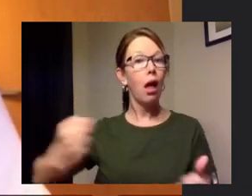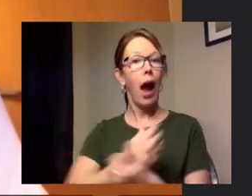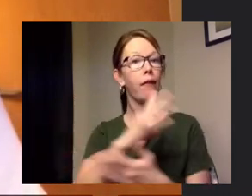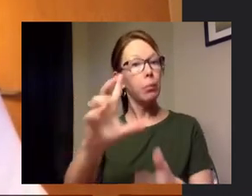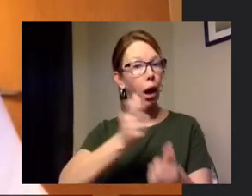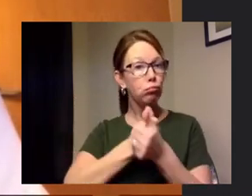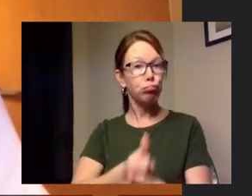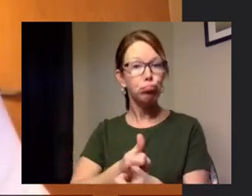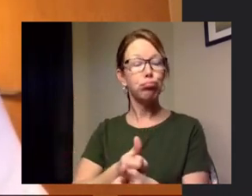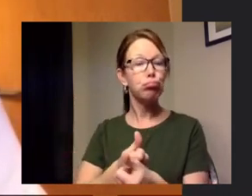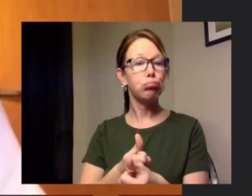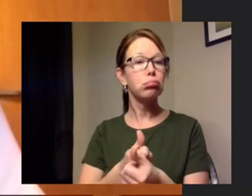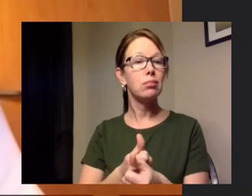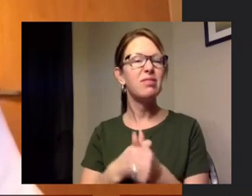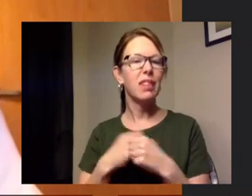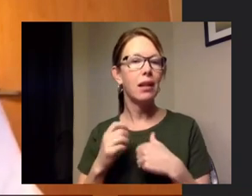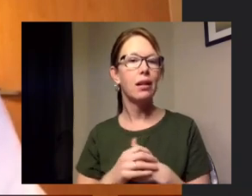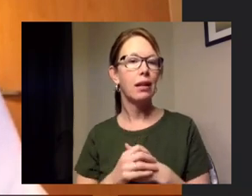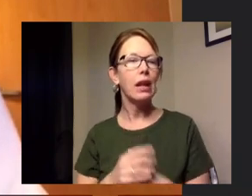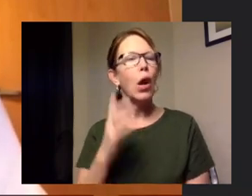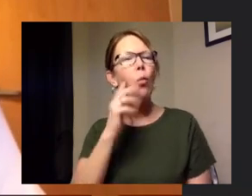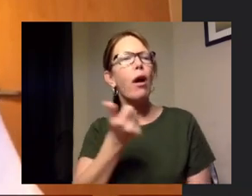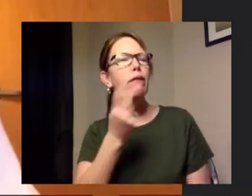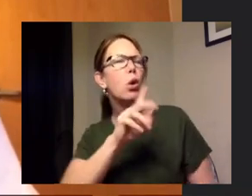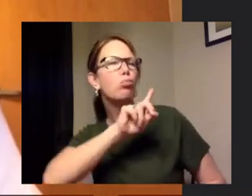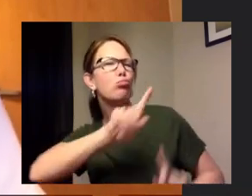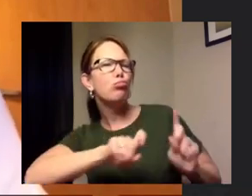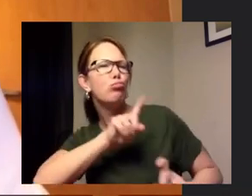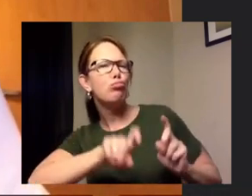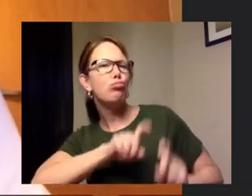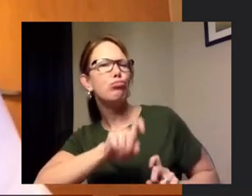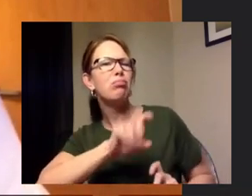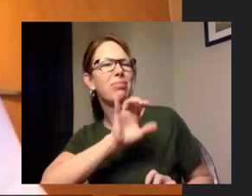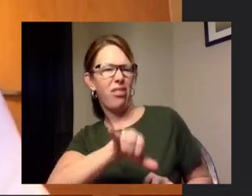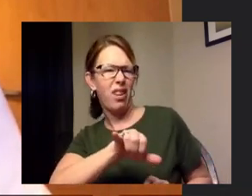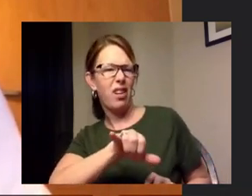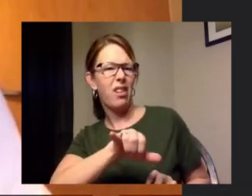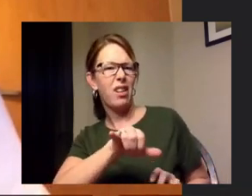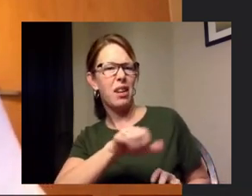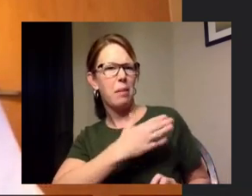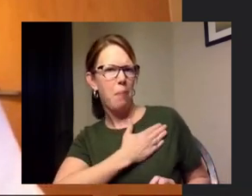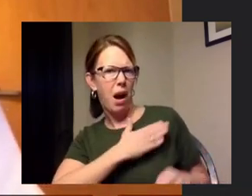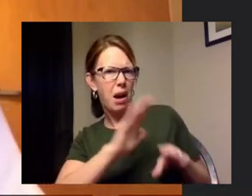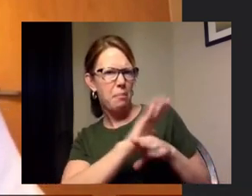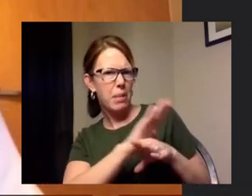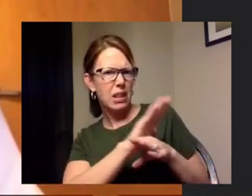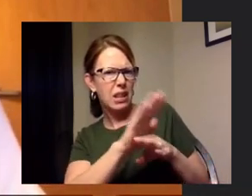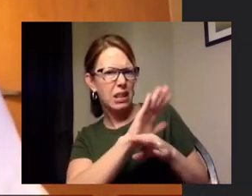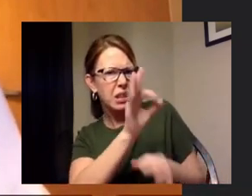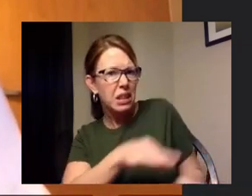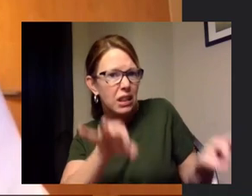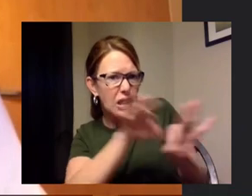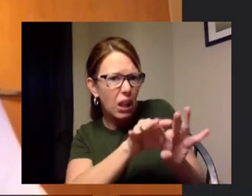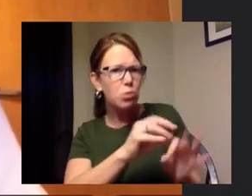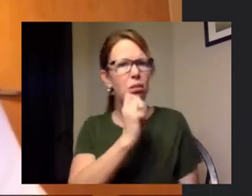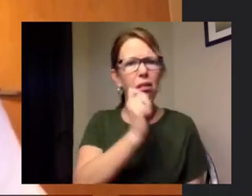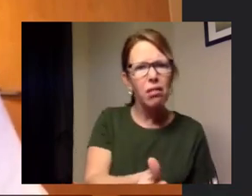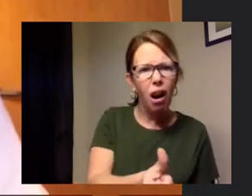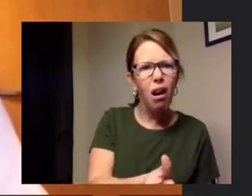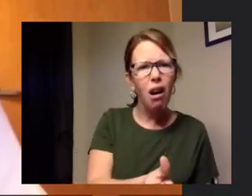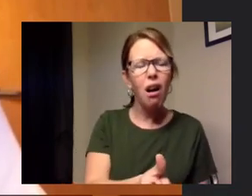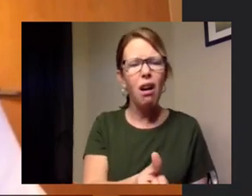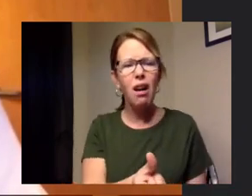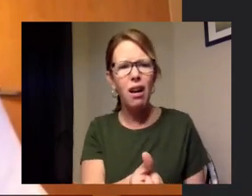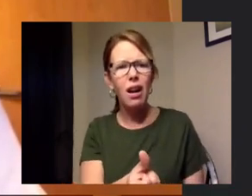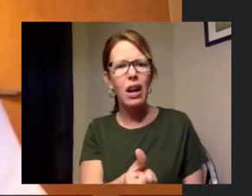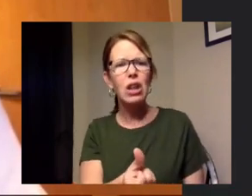accommodating i think early on there were a few questions about whether or not uh my business was considered essential um